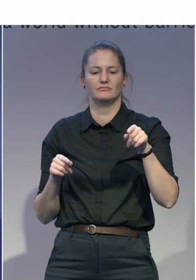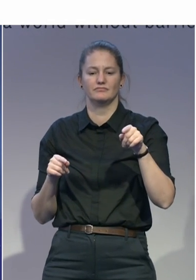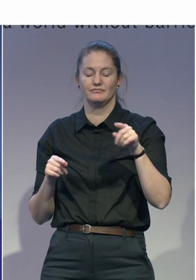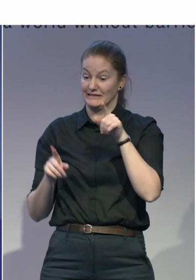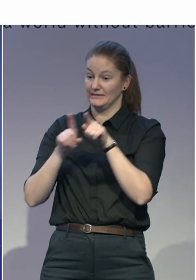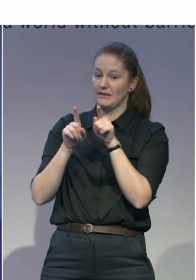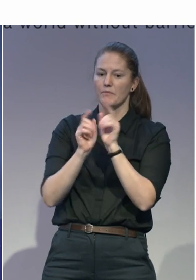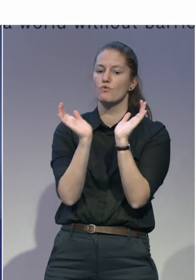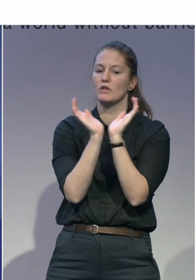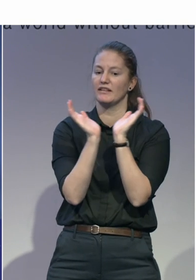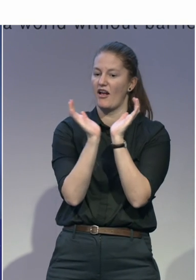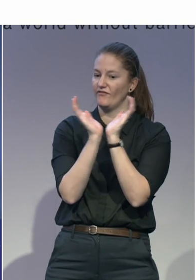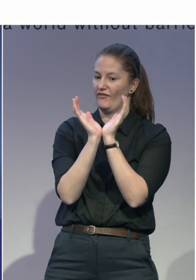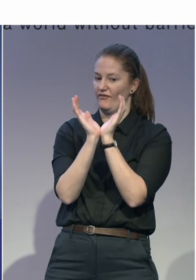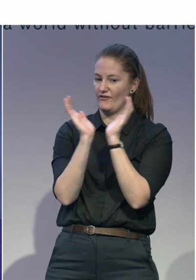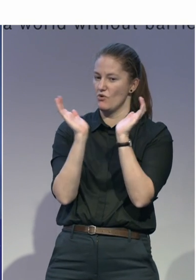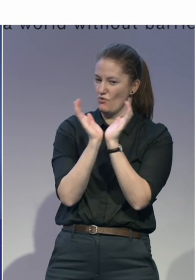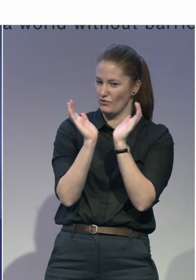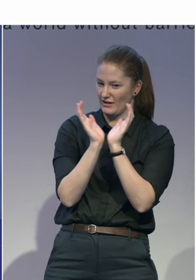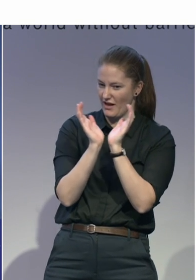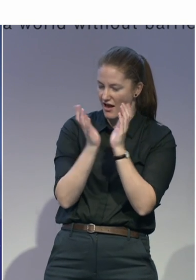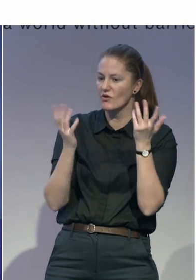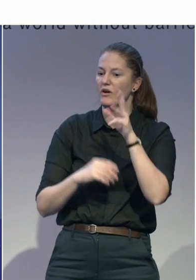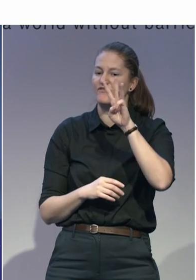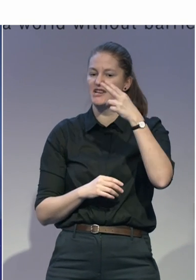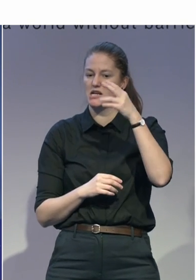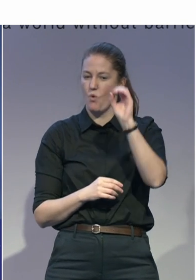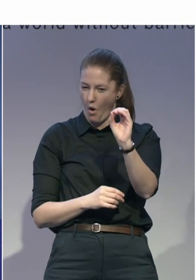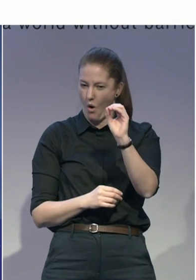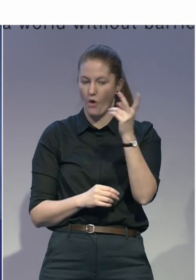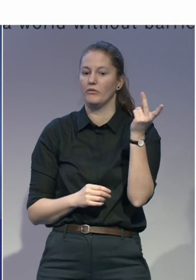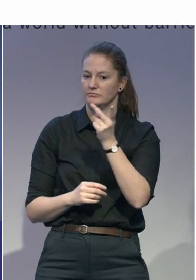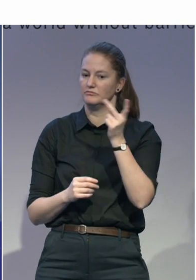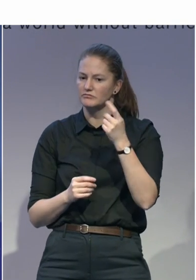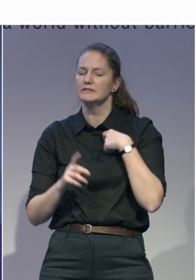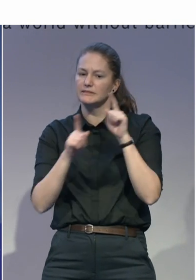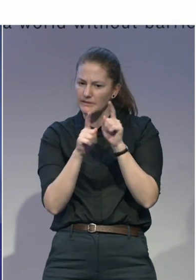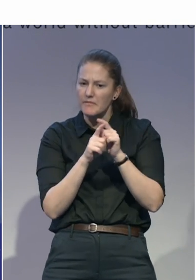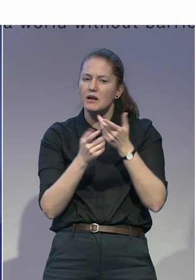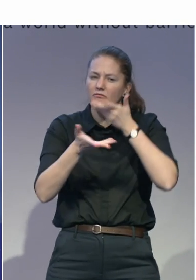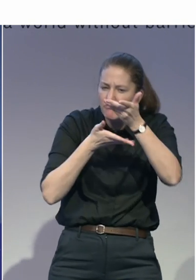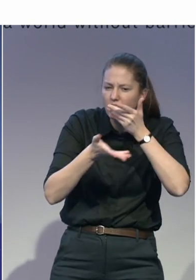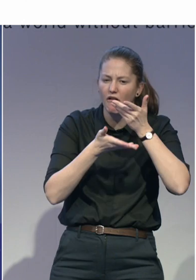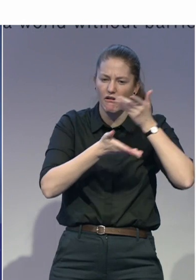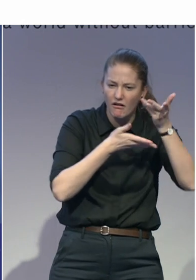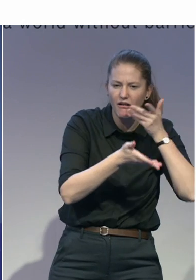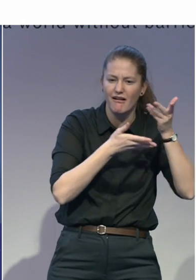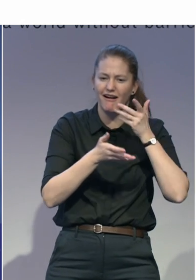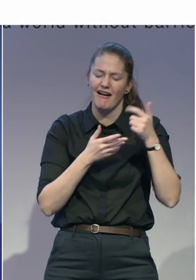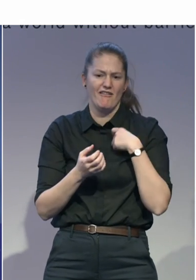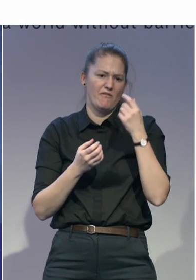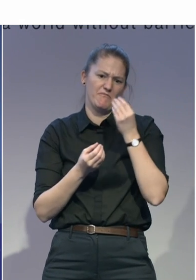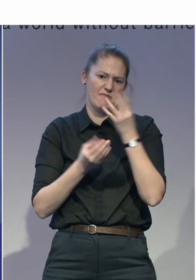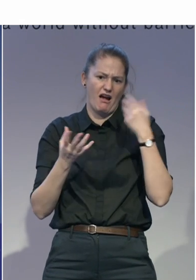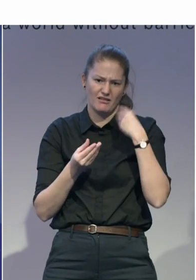of whom also did quite a number of testing, and they've heard a lot about our product, and they too